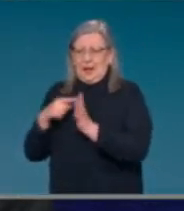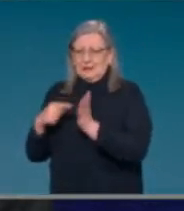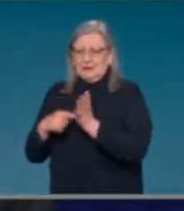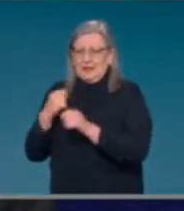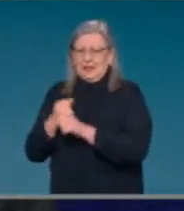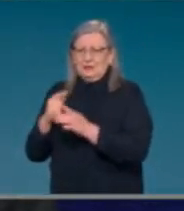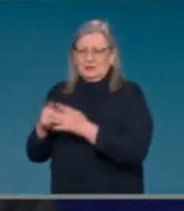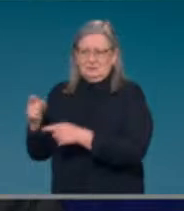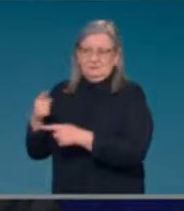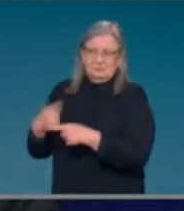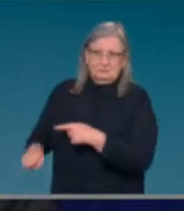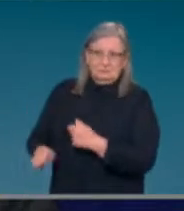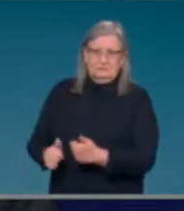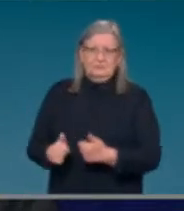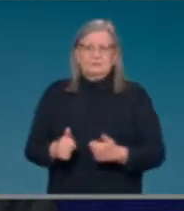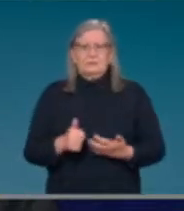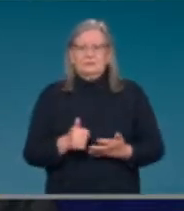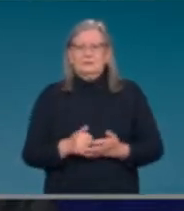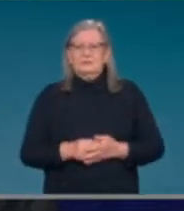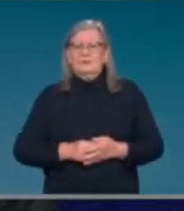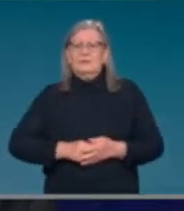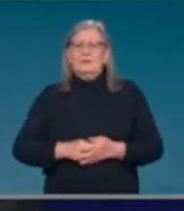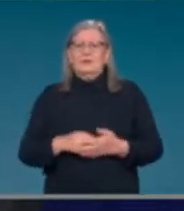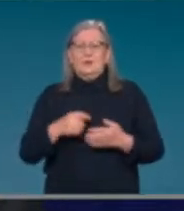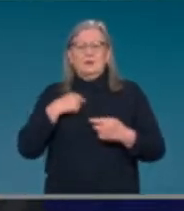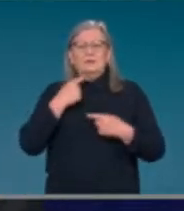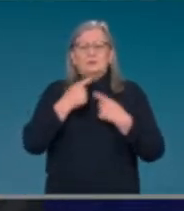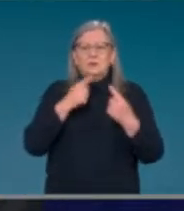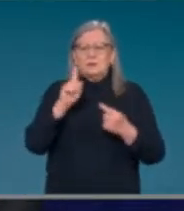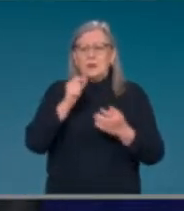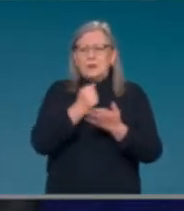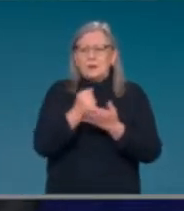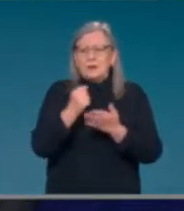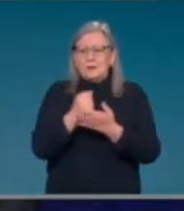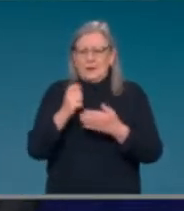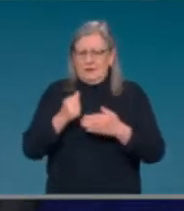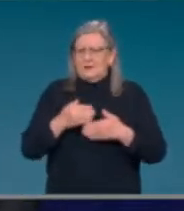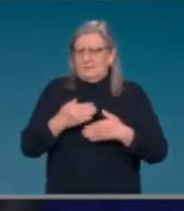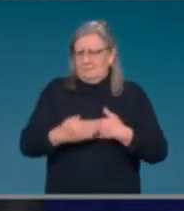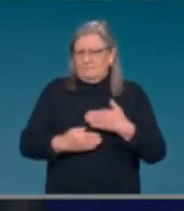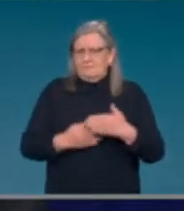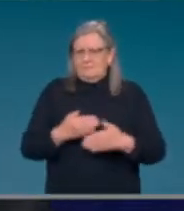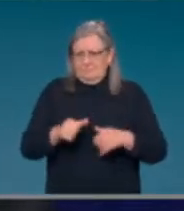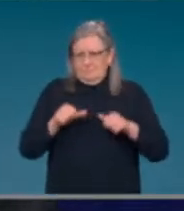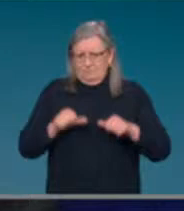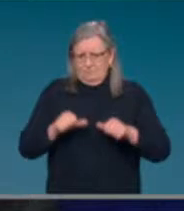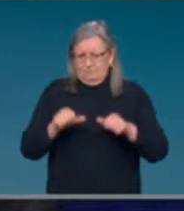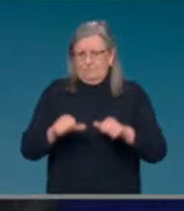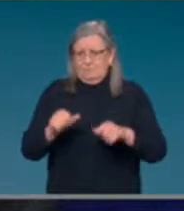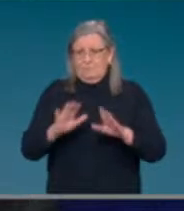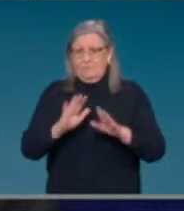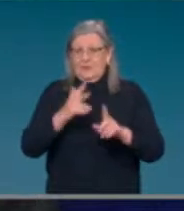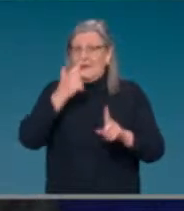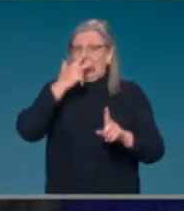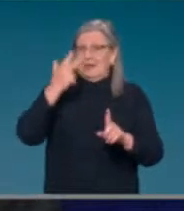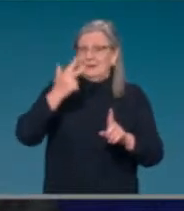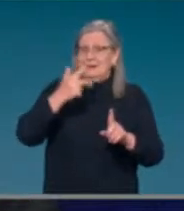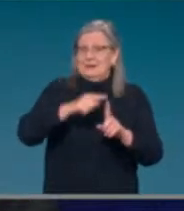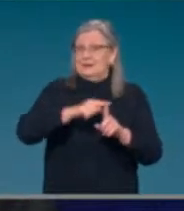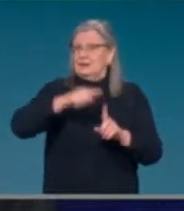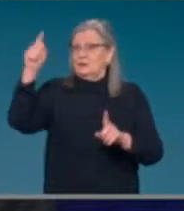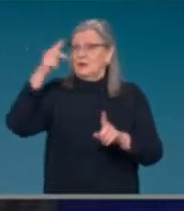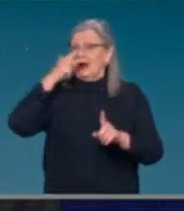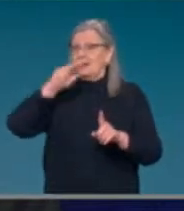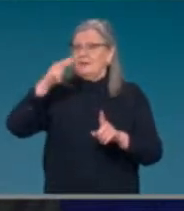So we had the regulatory submission, which was in people between 18 and 85 years old, showing that the vaccine's well